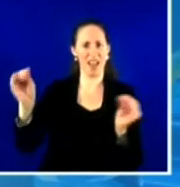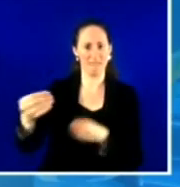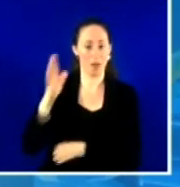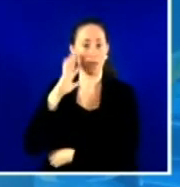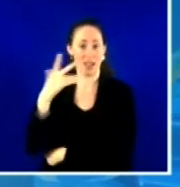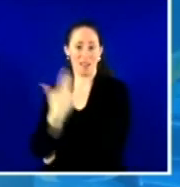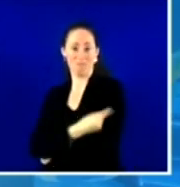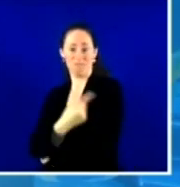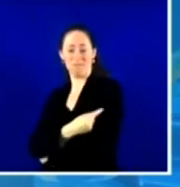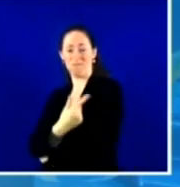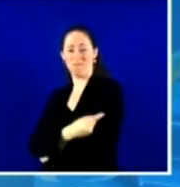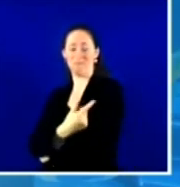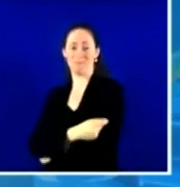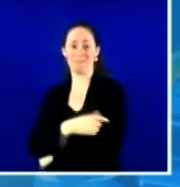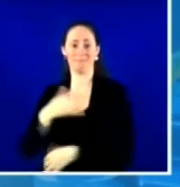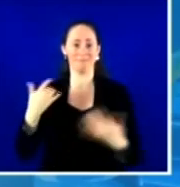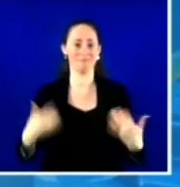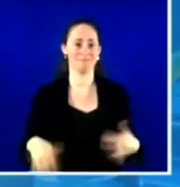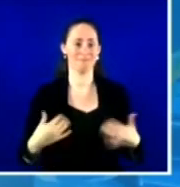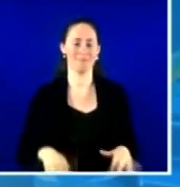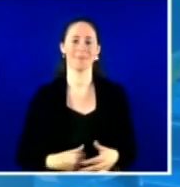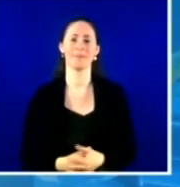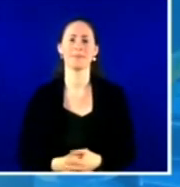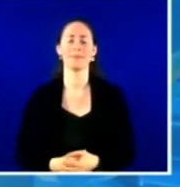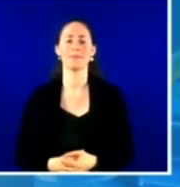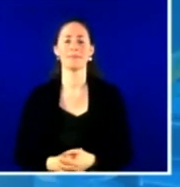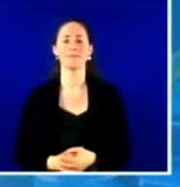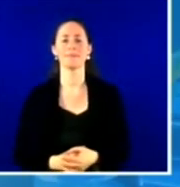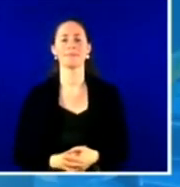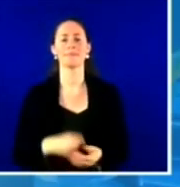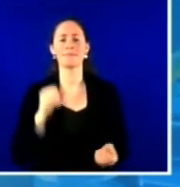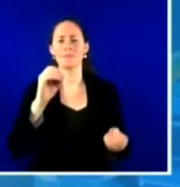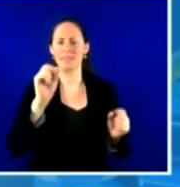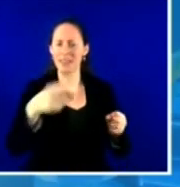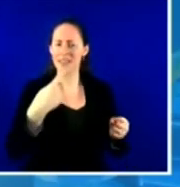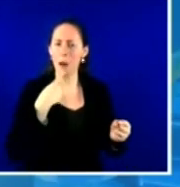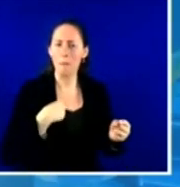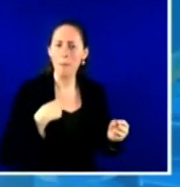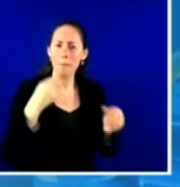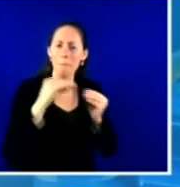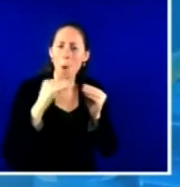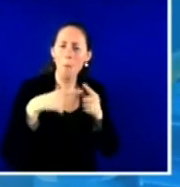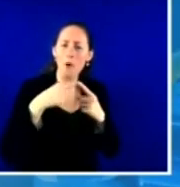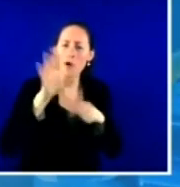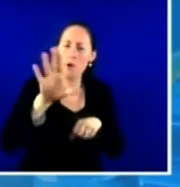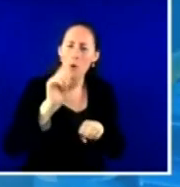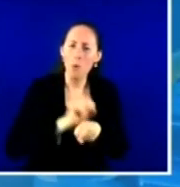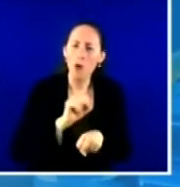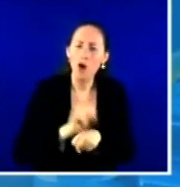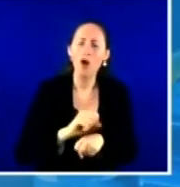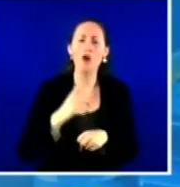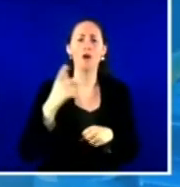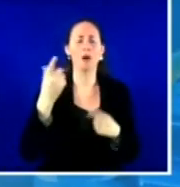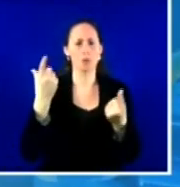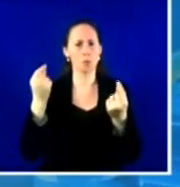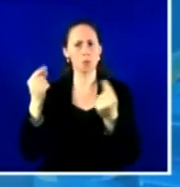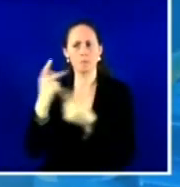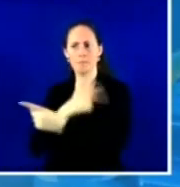outreach effort and how you've engaged with your patients who haven't been vaccinated and what kind of results have you been seeing?